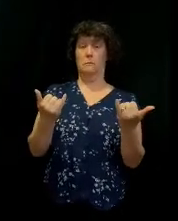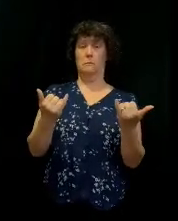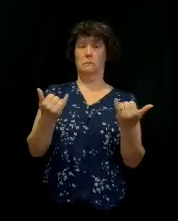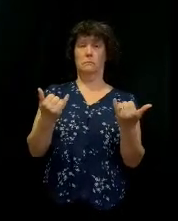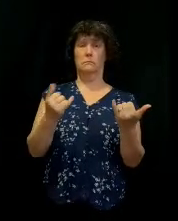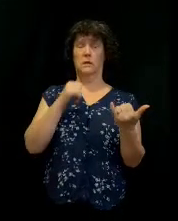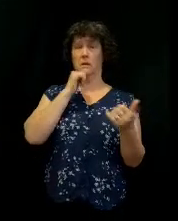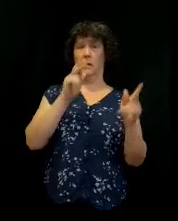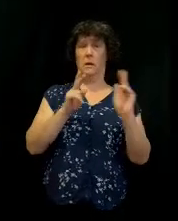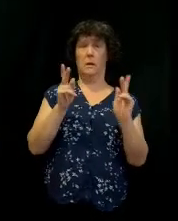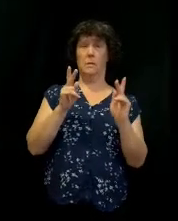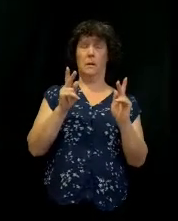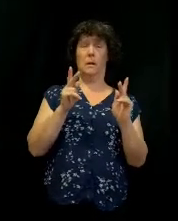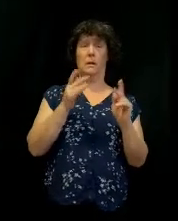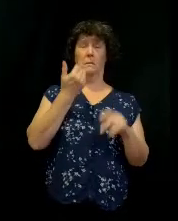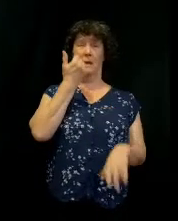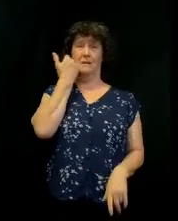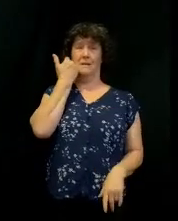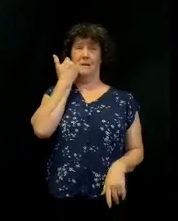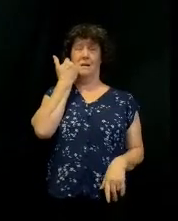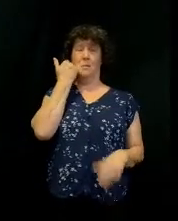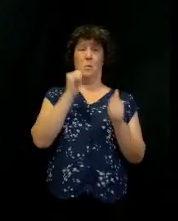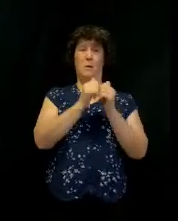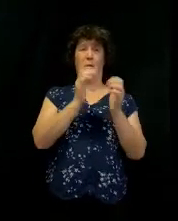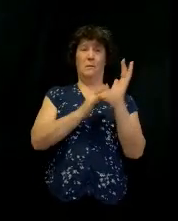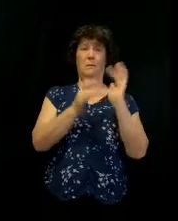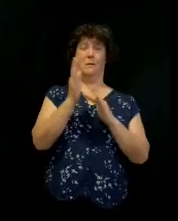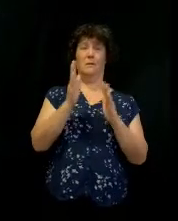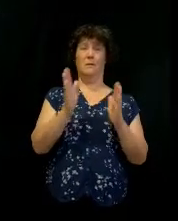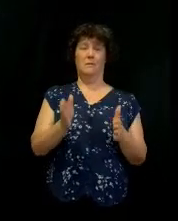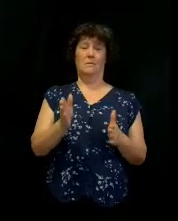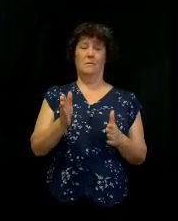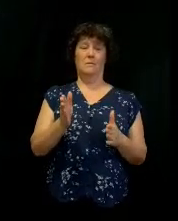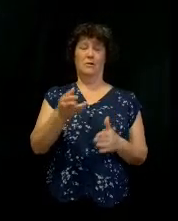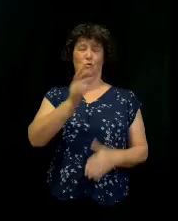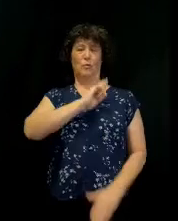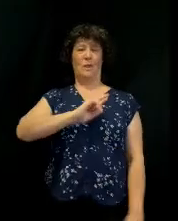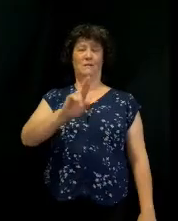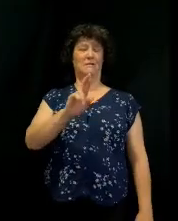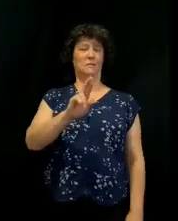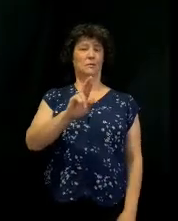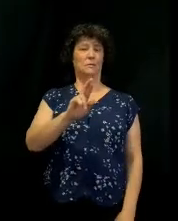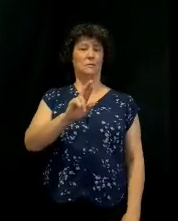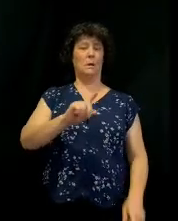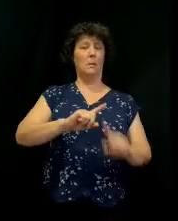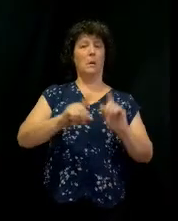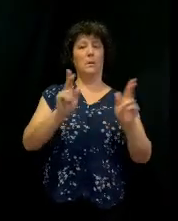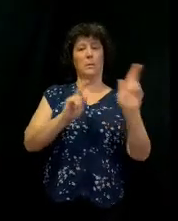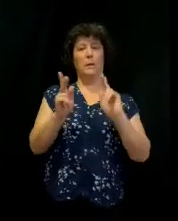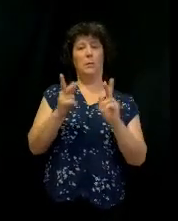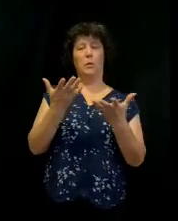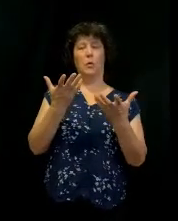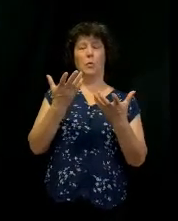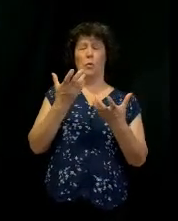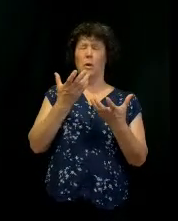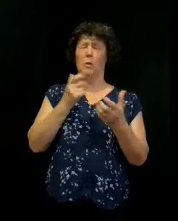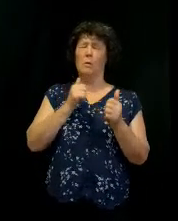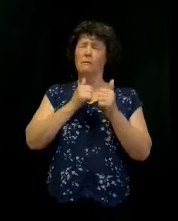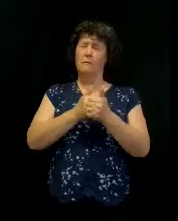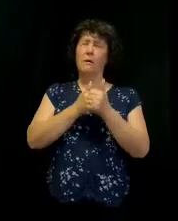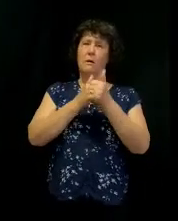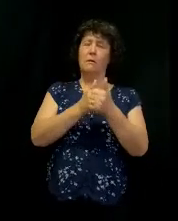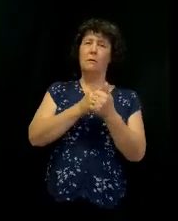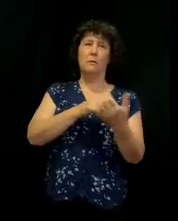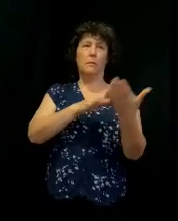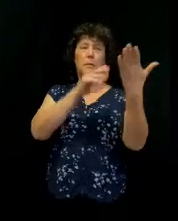Not people that's just consumers in Christianity. The people are really after the presence of God. Right? And if that's 30 minutes, 30